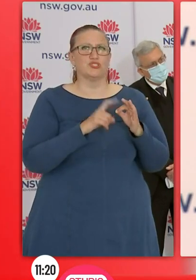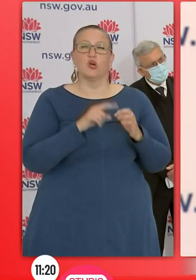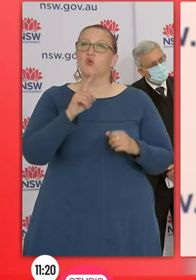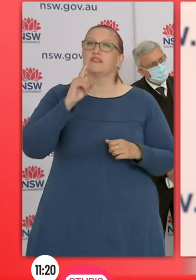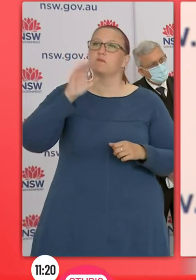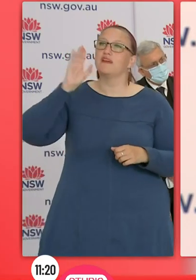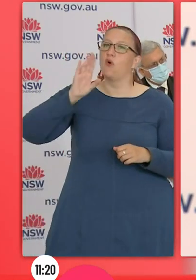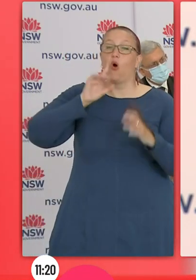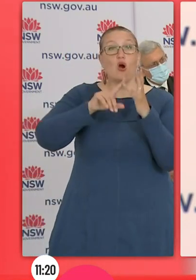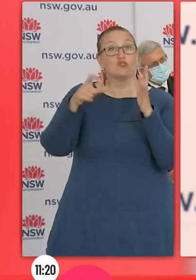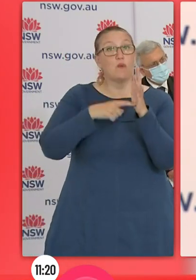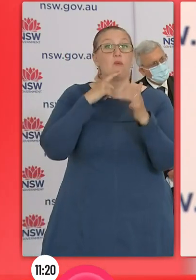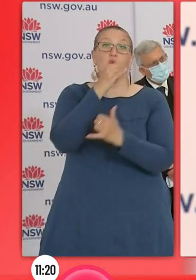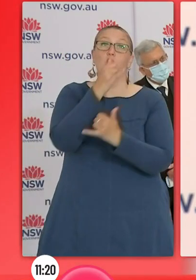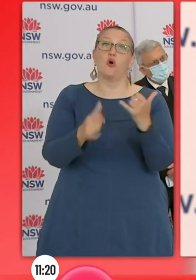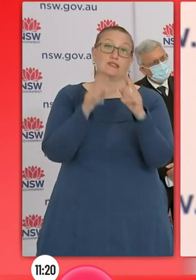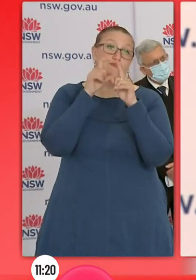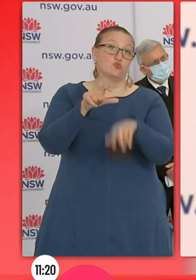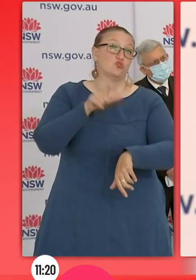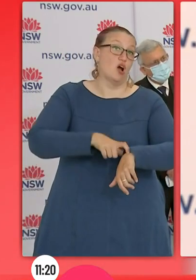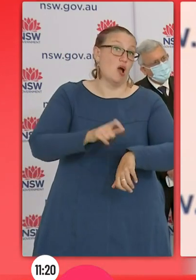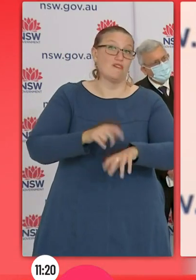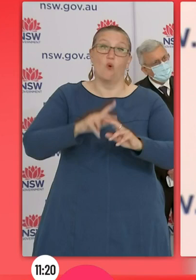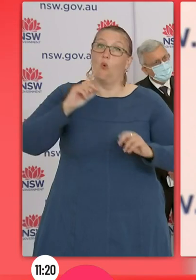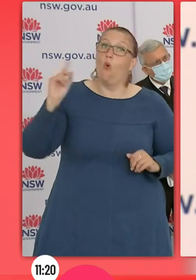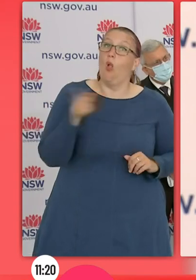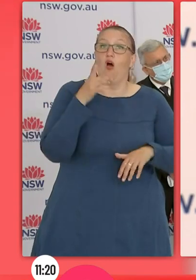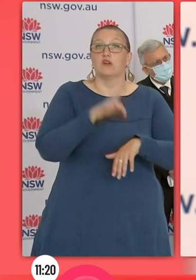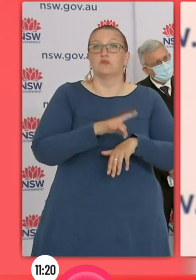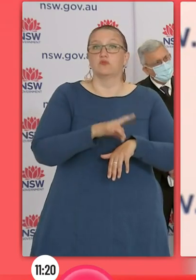is going to be our most challenging month for our hospitals. There's modelling.